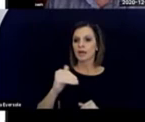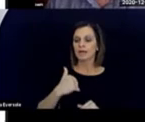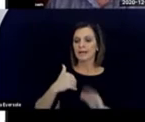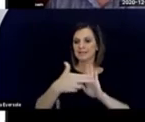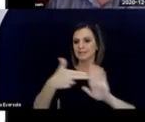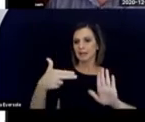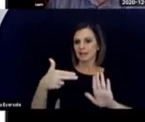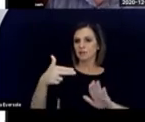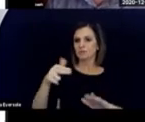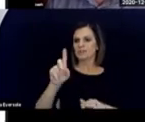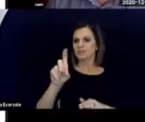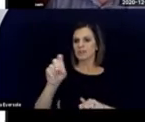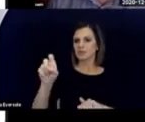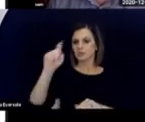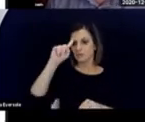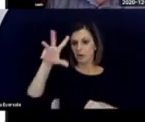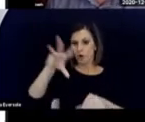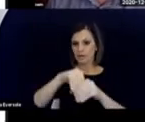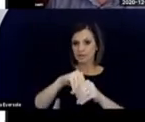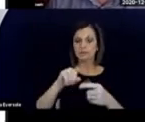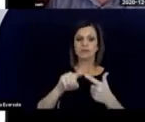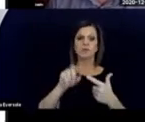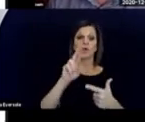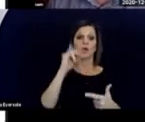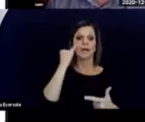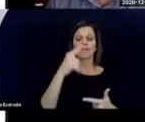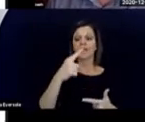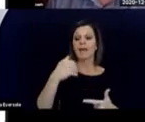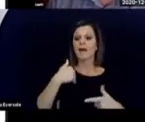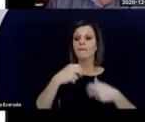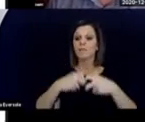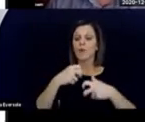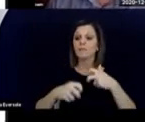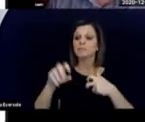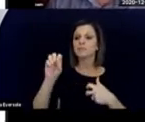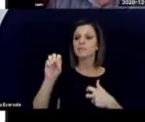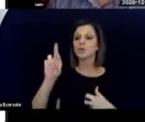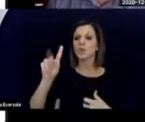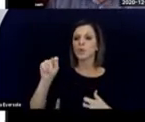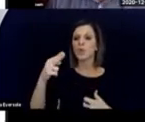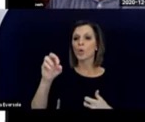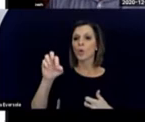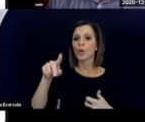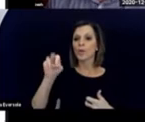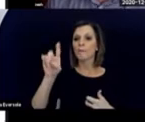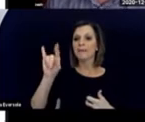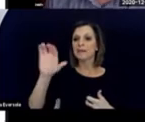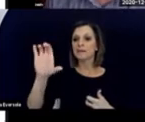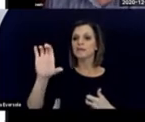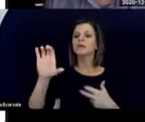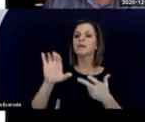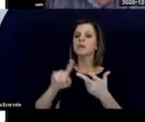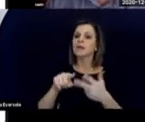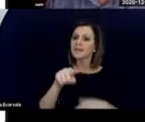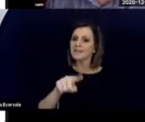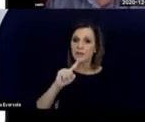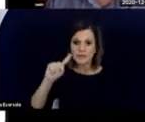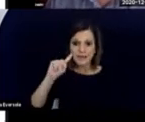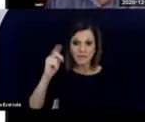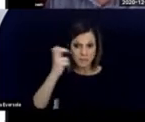of autism, even if they have significant orthopedic disabilities, they are